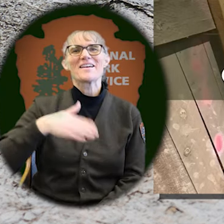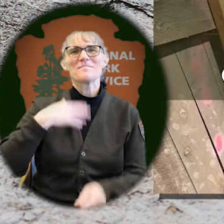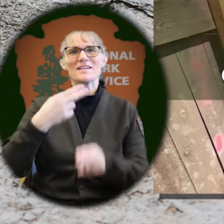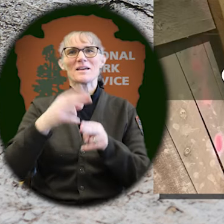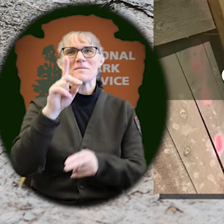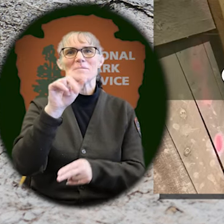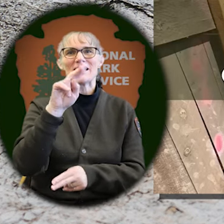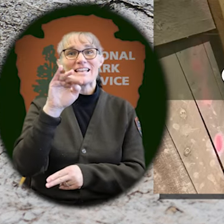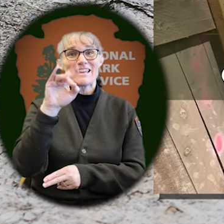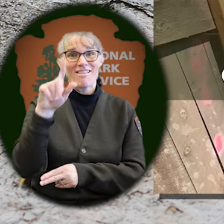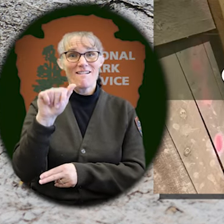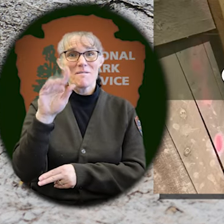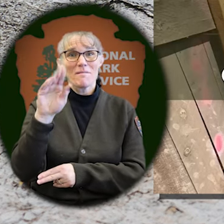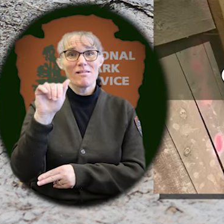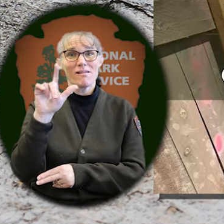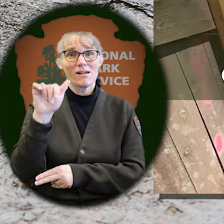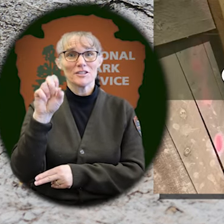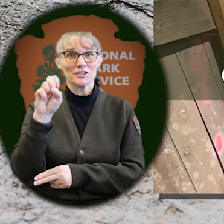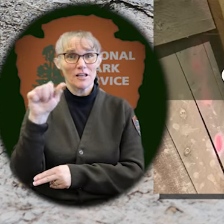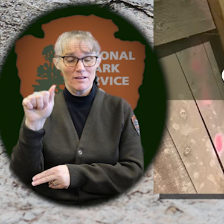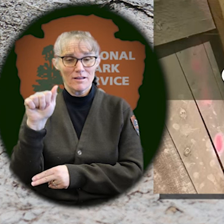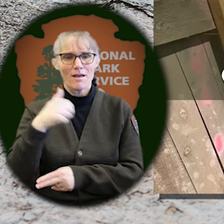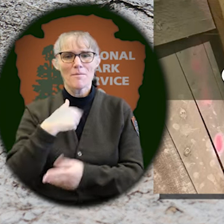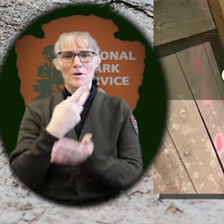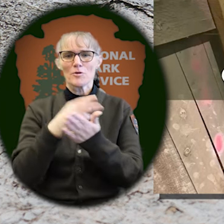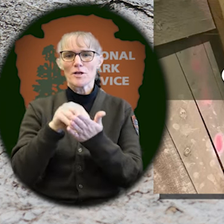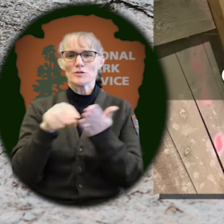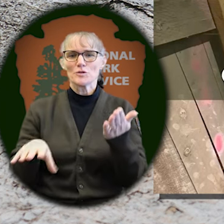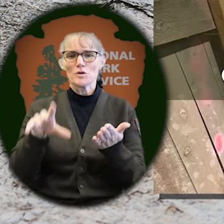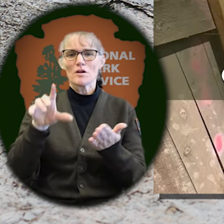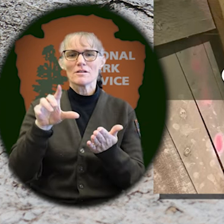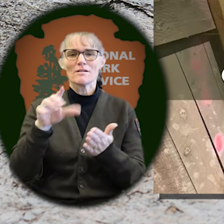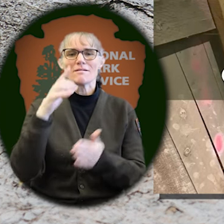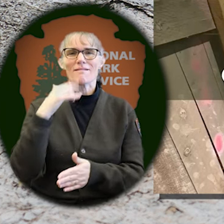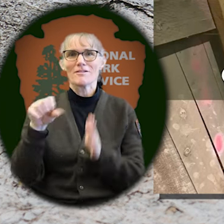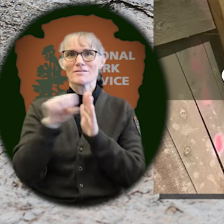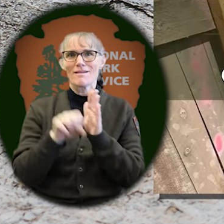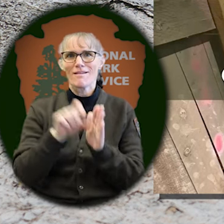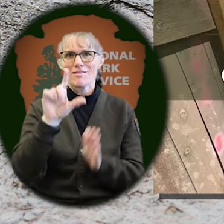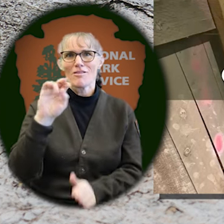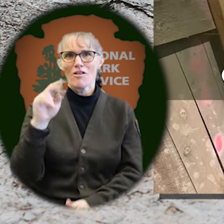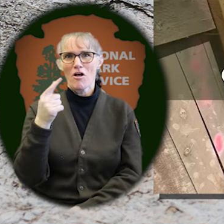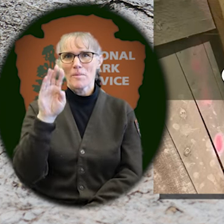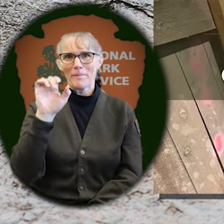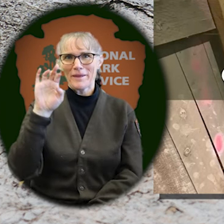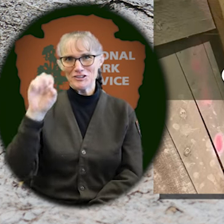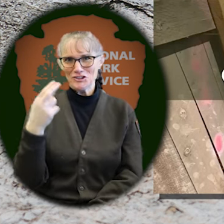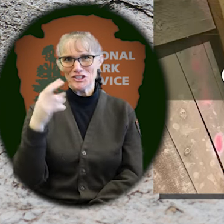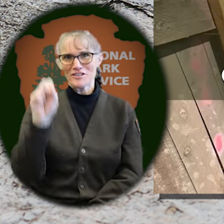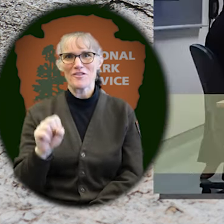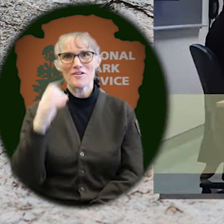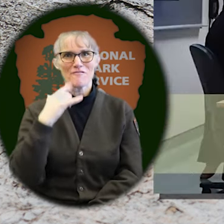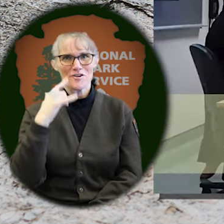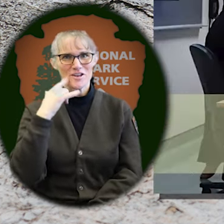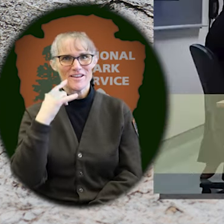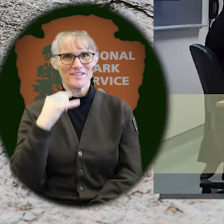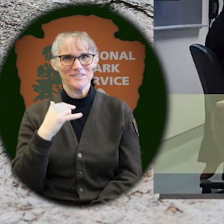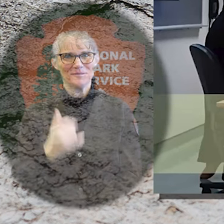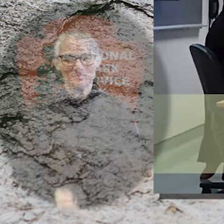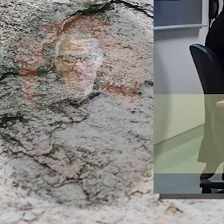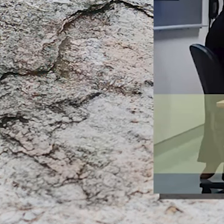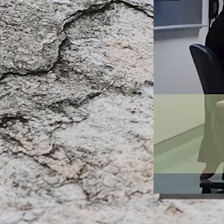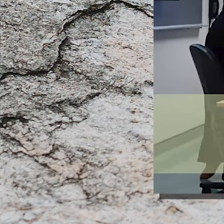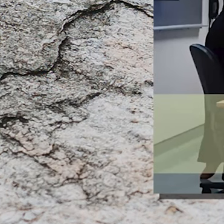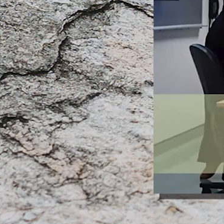My name is Daniela Balascha. I'm a graduate student at Cal State Long Beach in Southern California. Three vertical pictures fill the